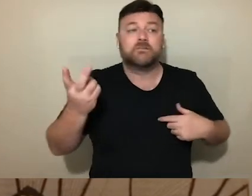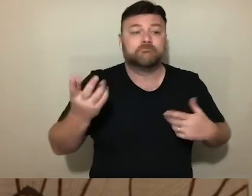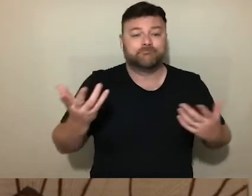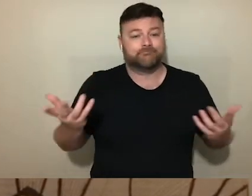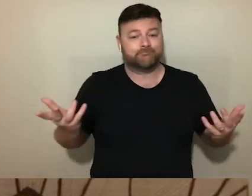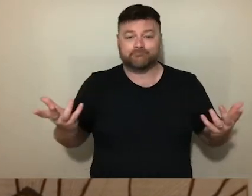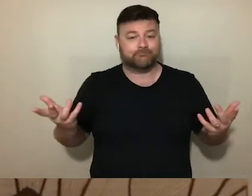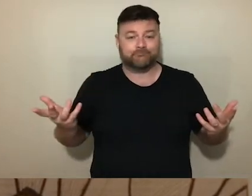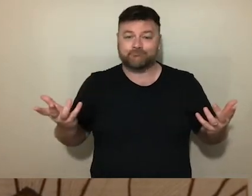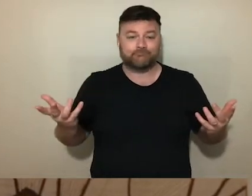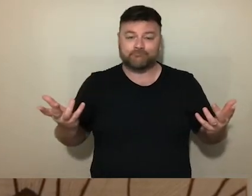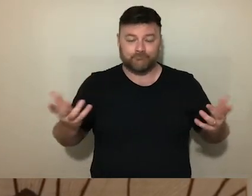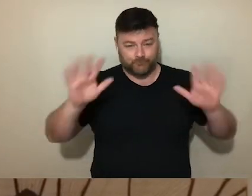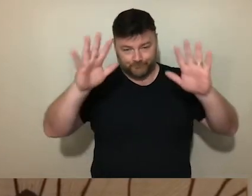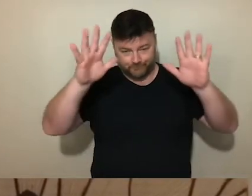Thank you. you.